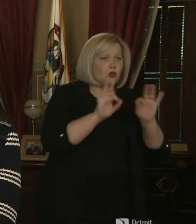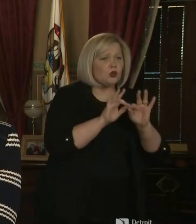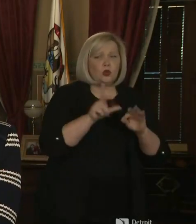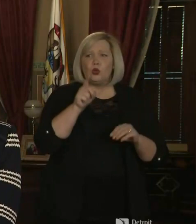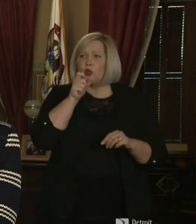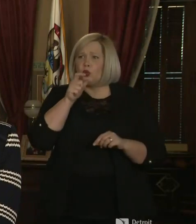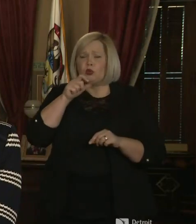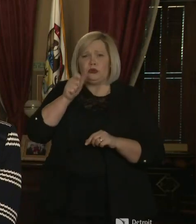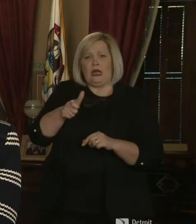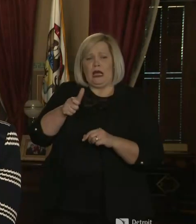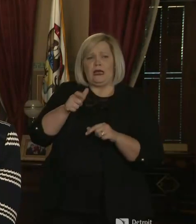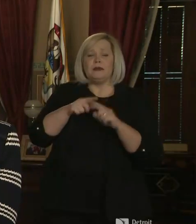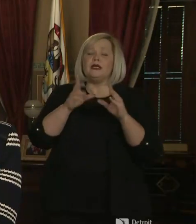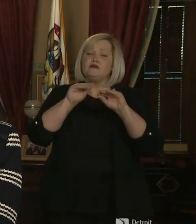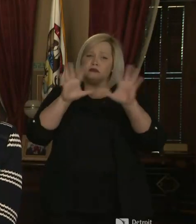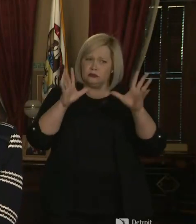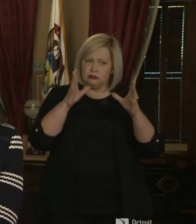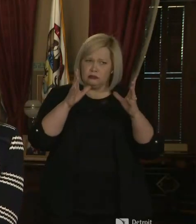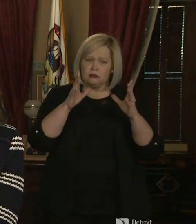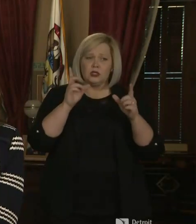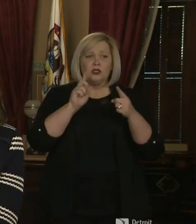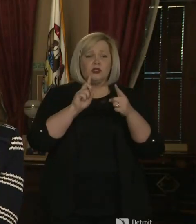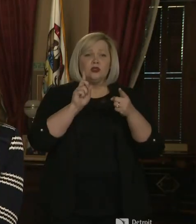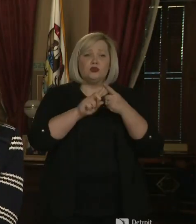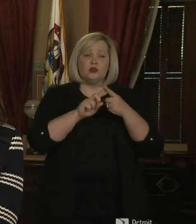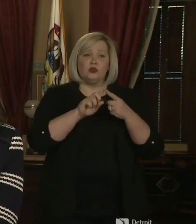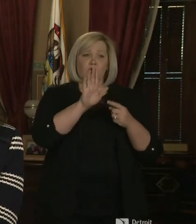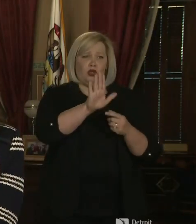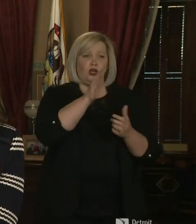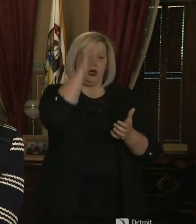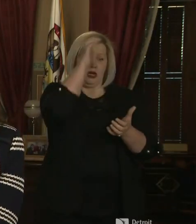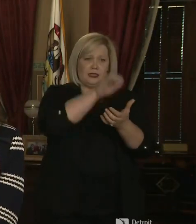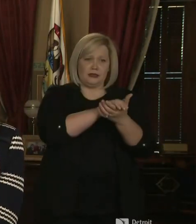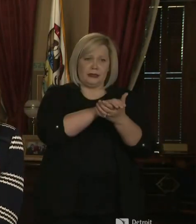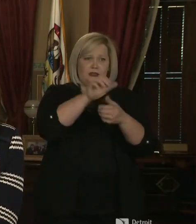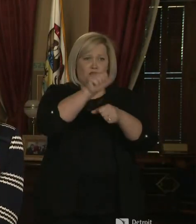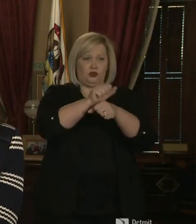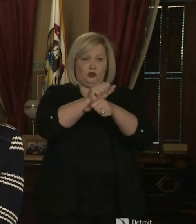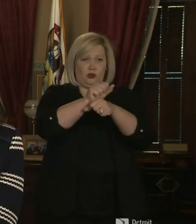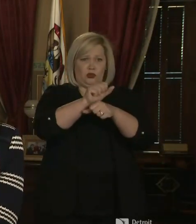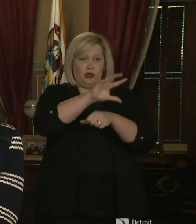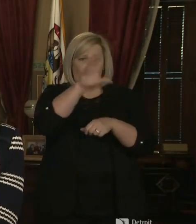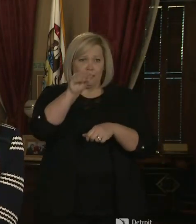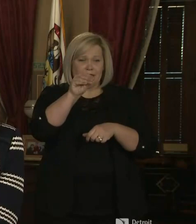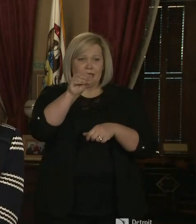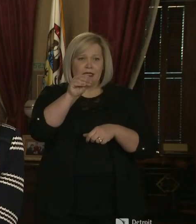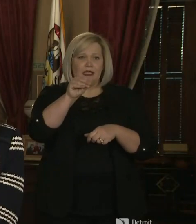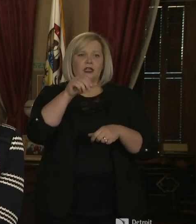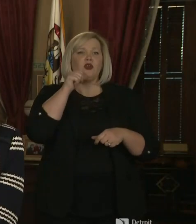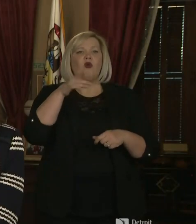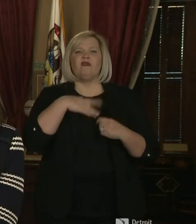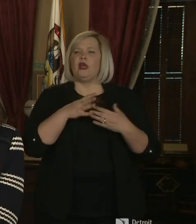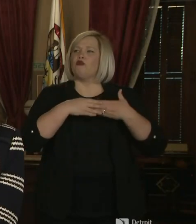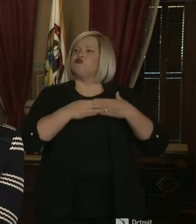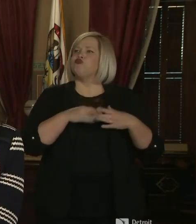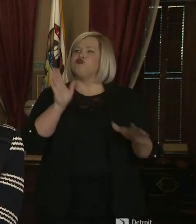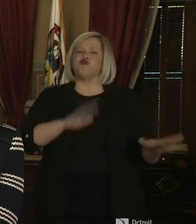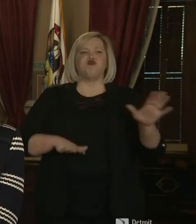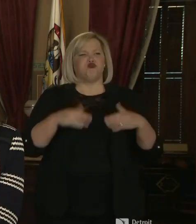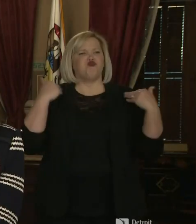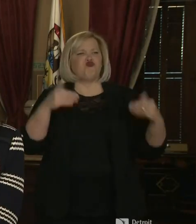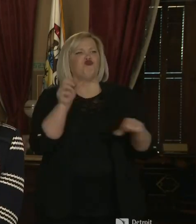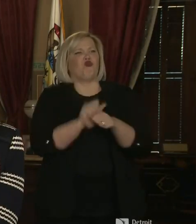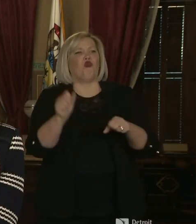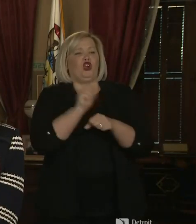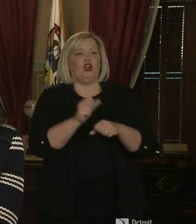are. But I would say this to her husband's, um, employer, don't play fast and loose with what is essential and what's